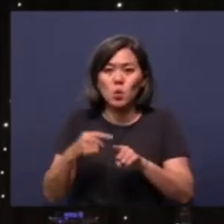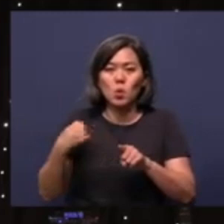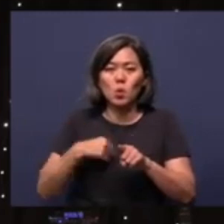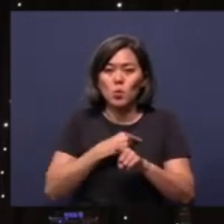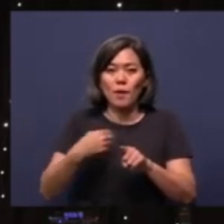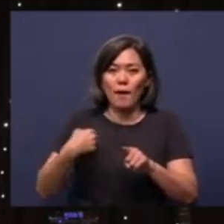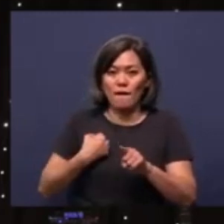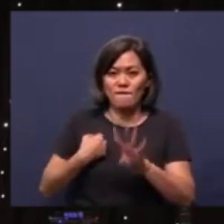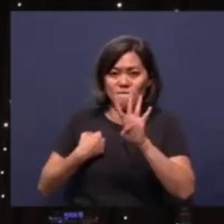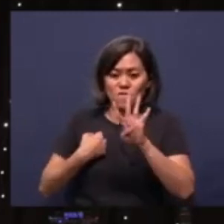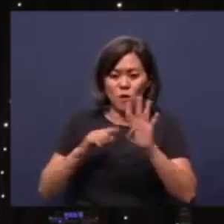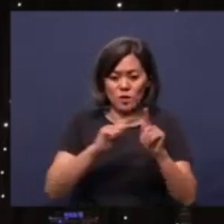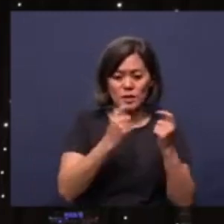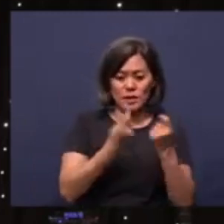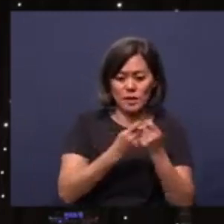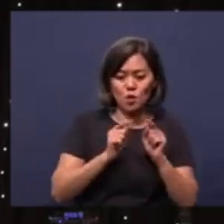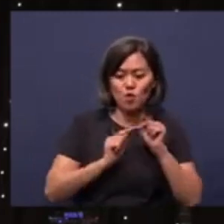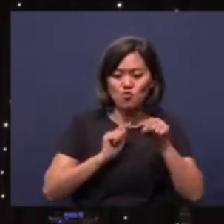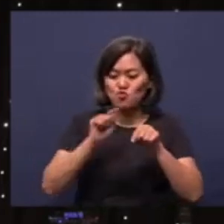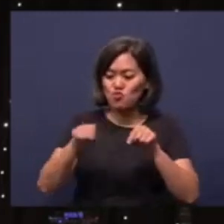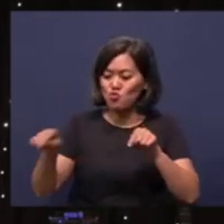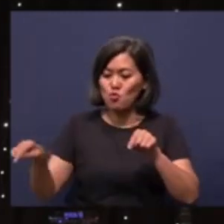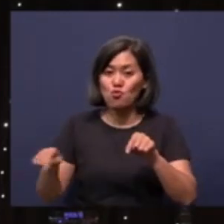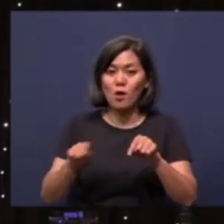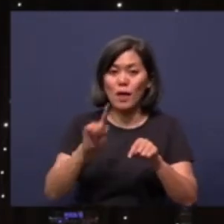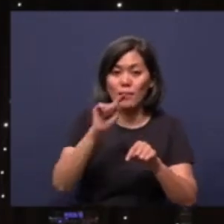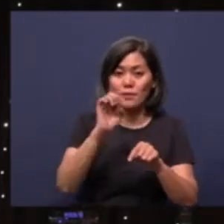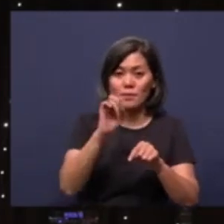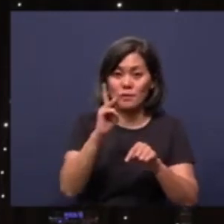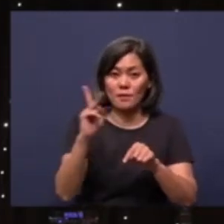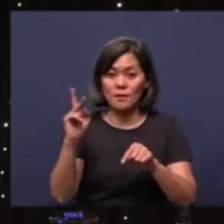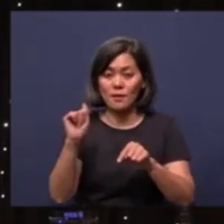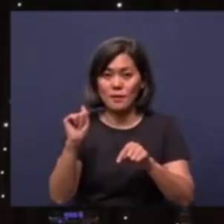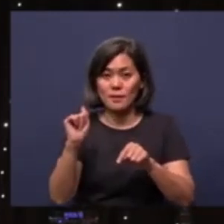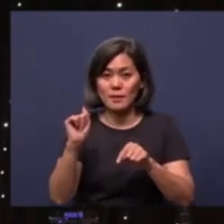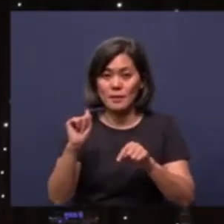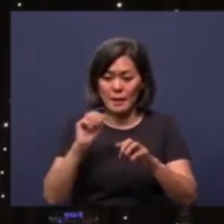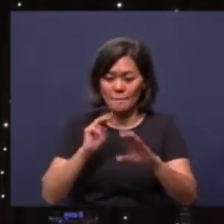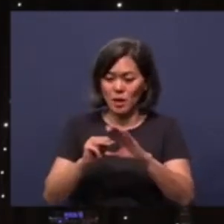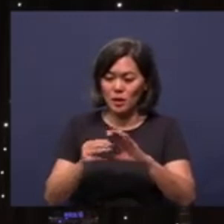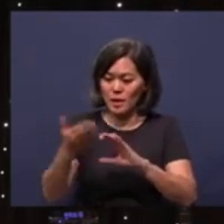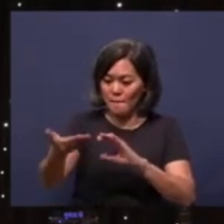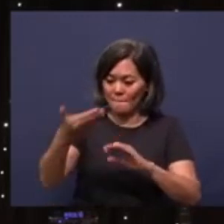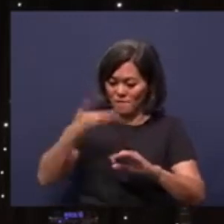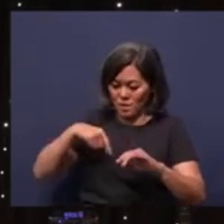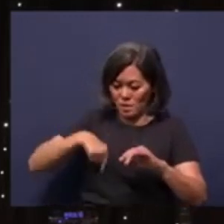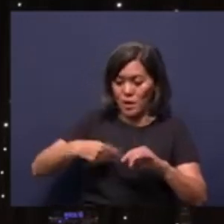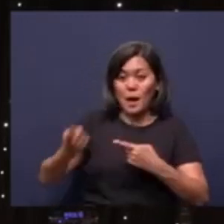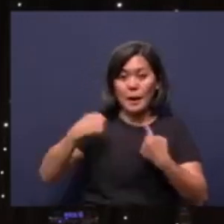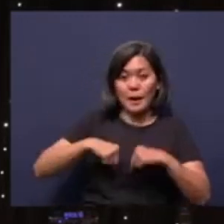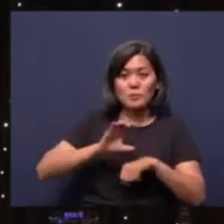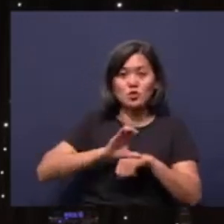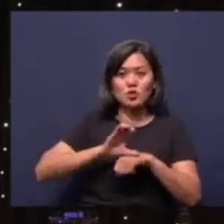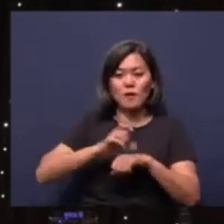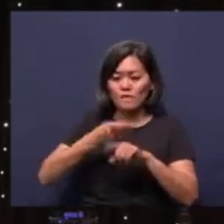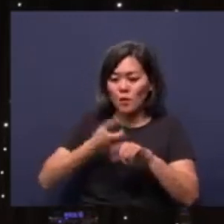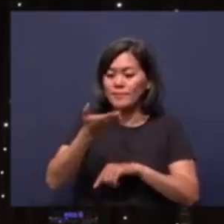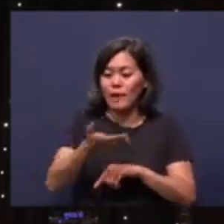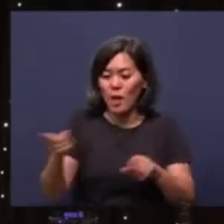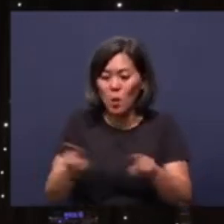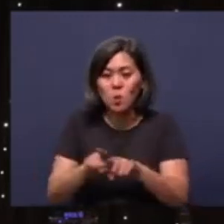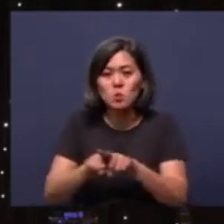to go and share there in Tekka Market to Nepalese, inviting them to come to church. And from there also,